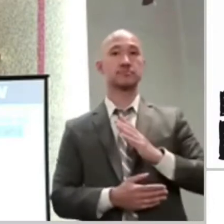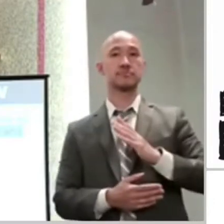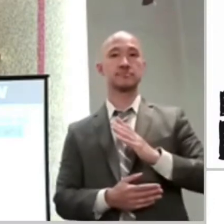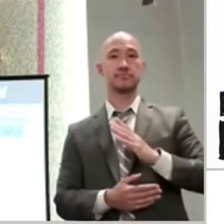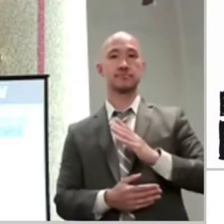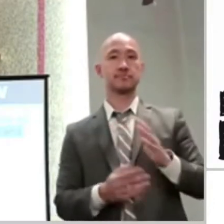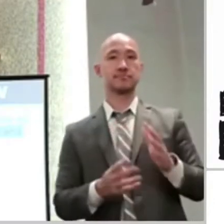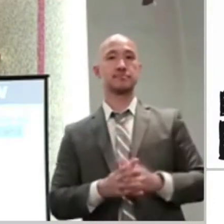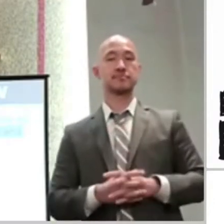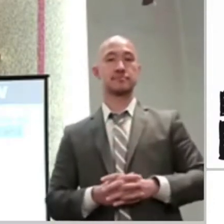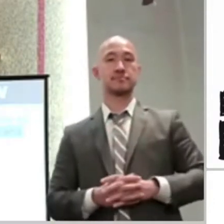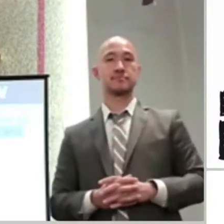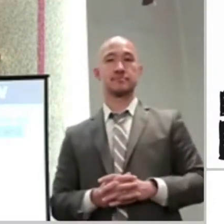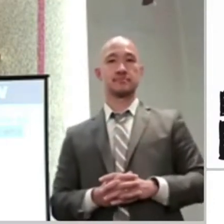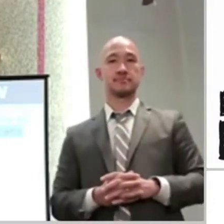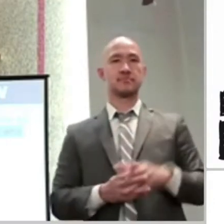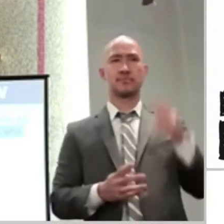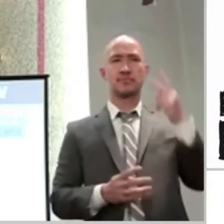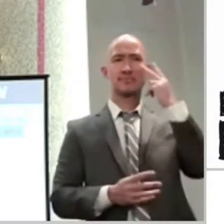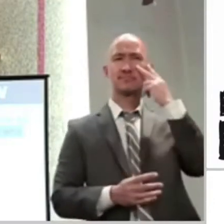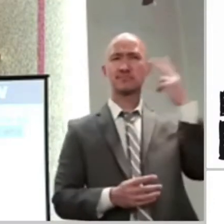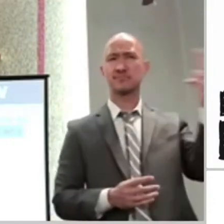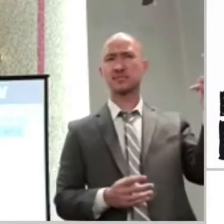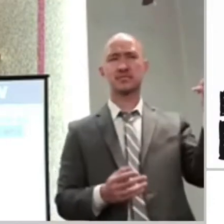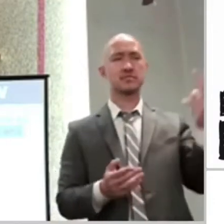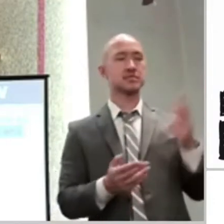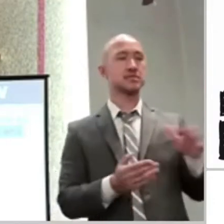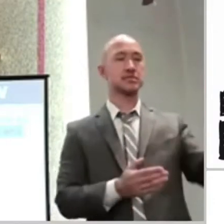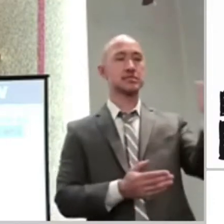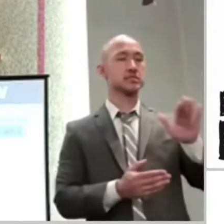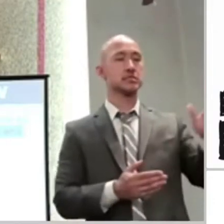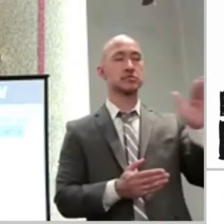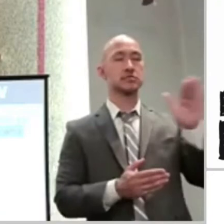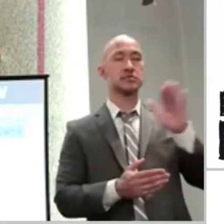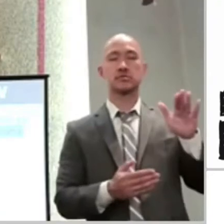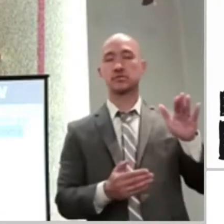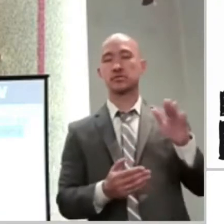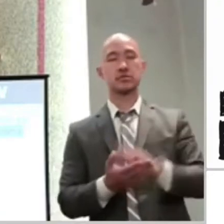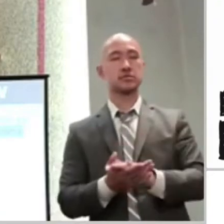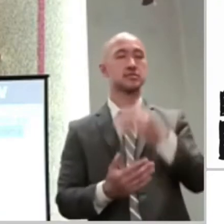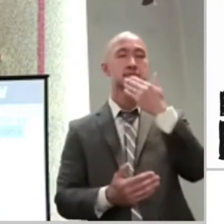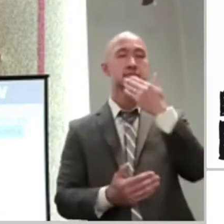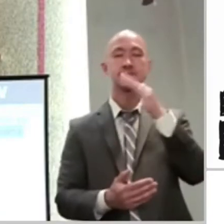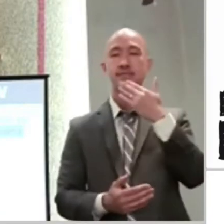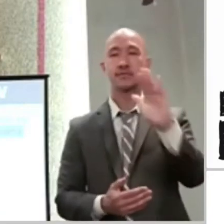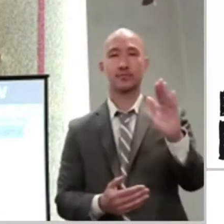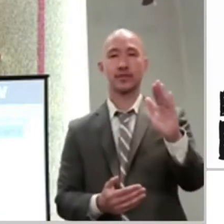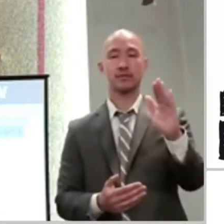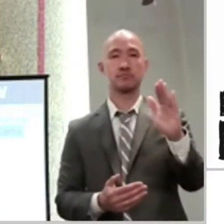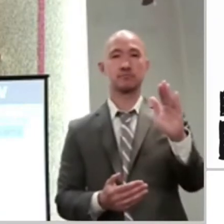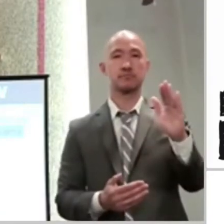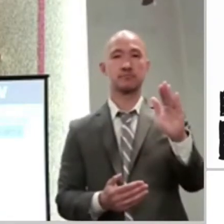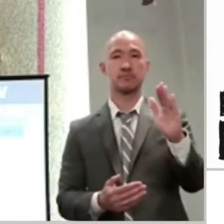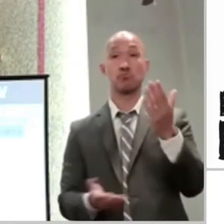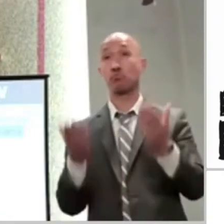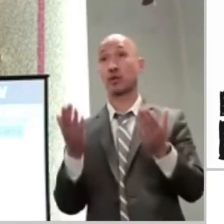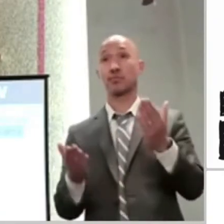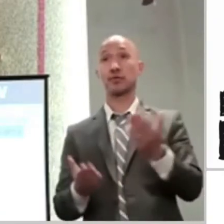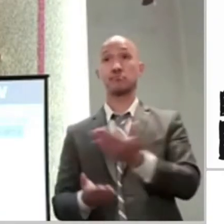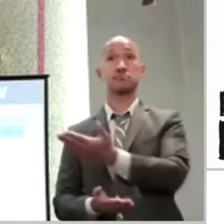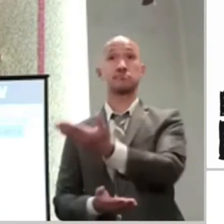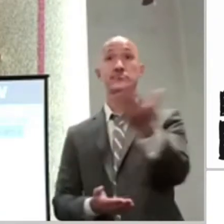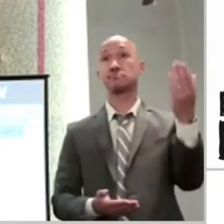place. As we see the news, hear about what's going on, see what's happening. I don't know about you, but my heart has been troubled